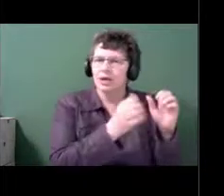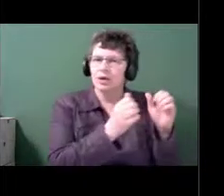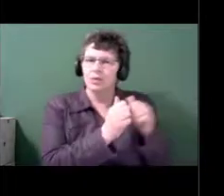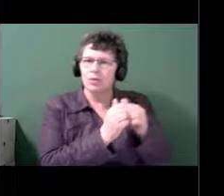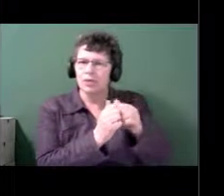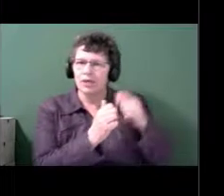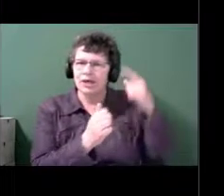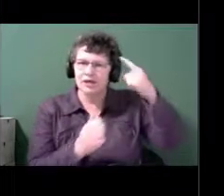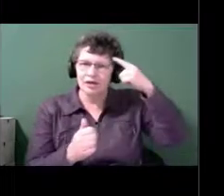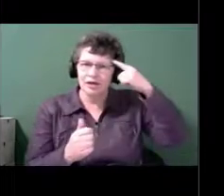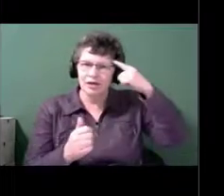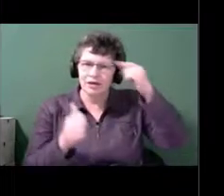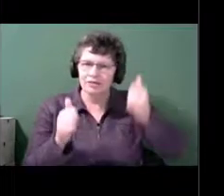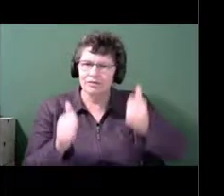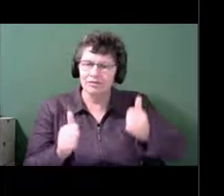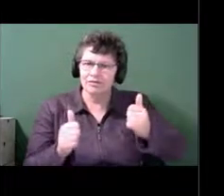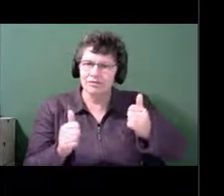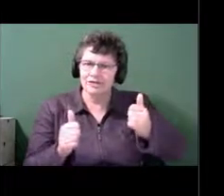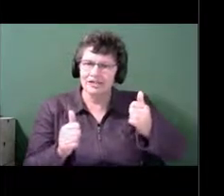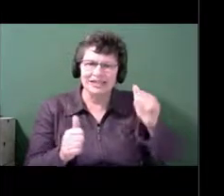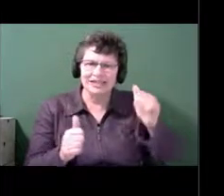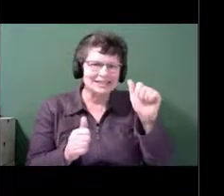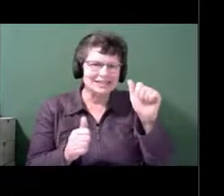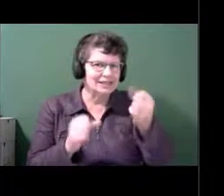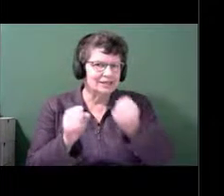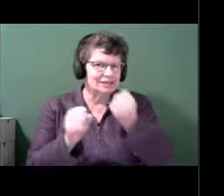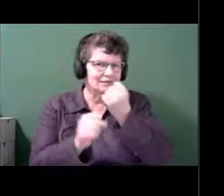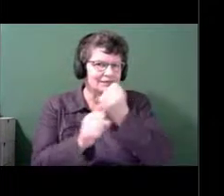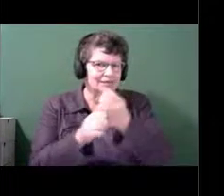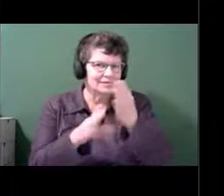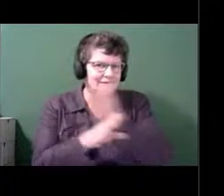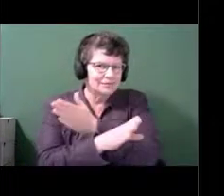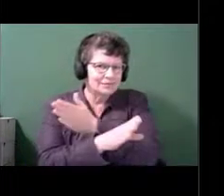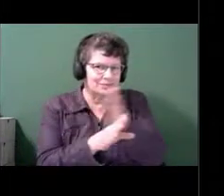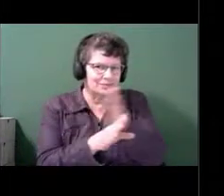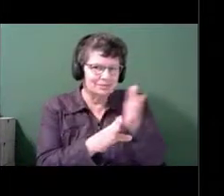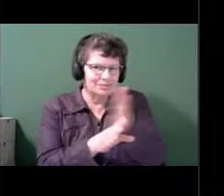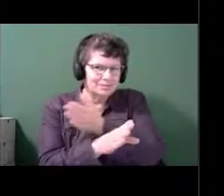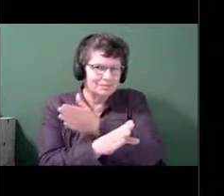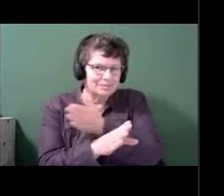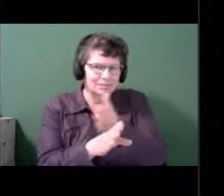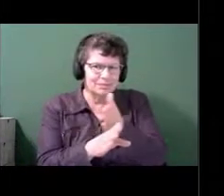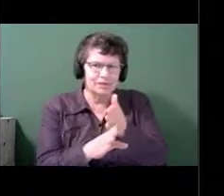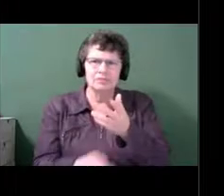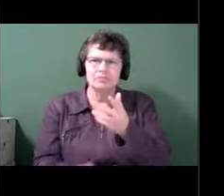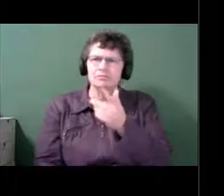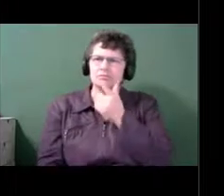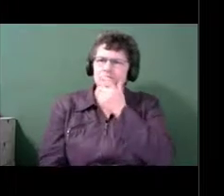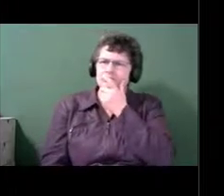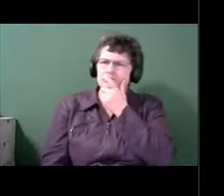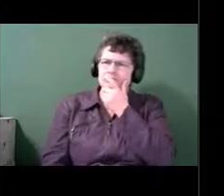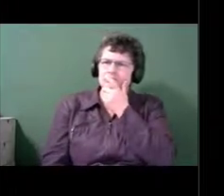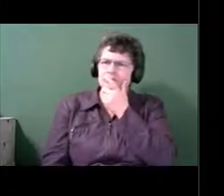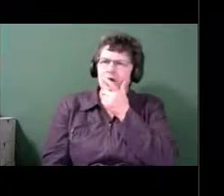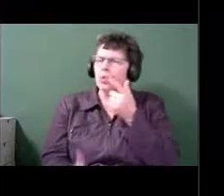with when you're not getting the best possible input fed into the brain. Okay. Next slide.